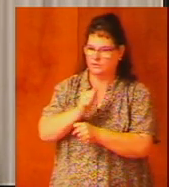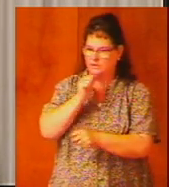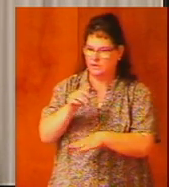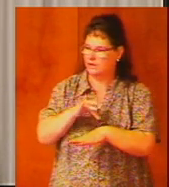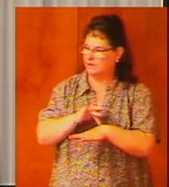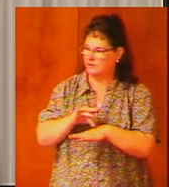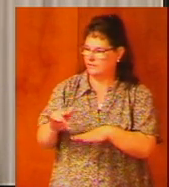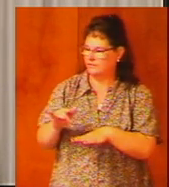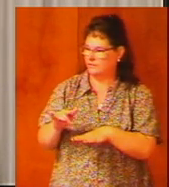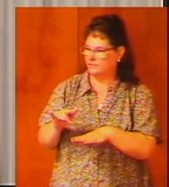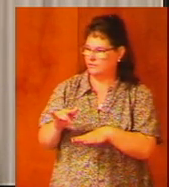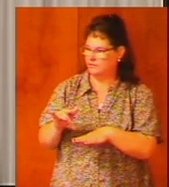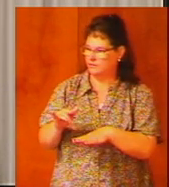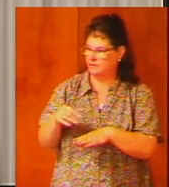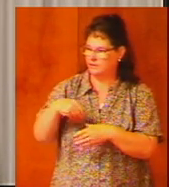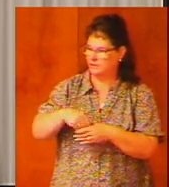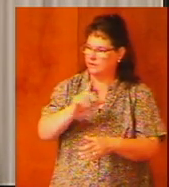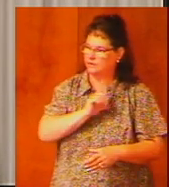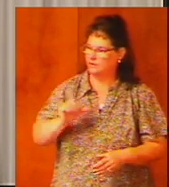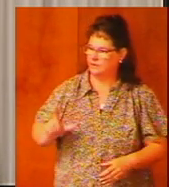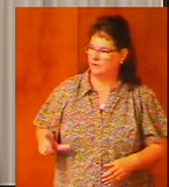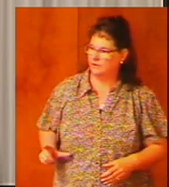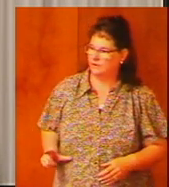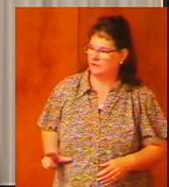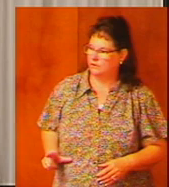not in vain in the Lord